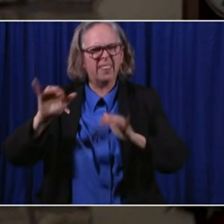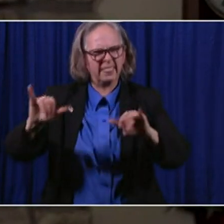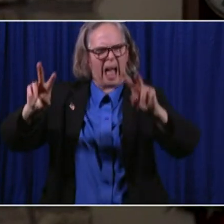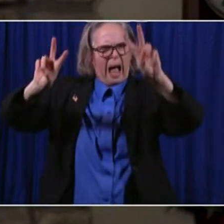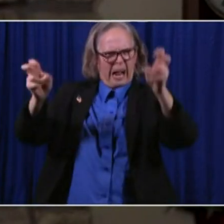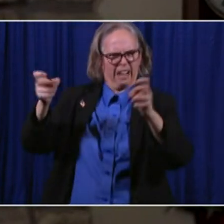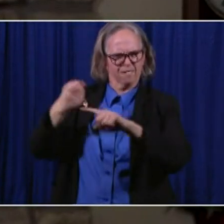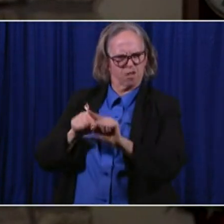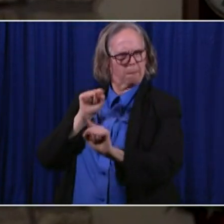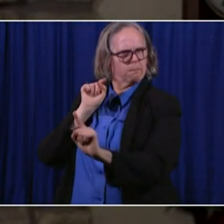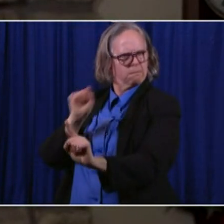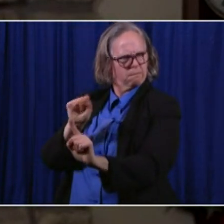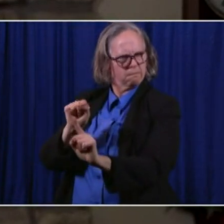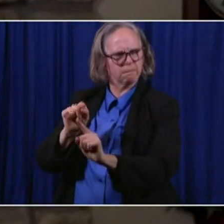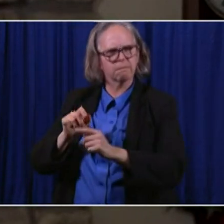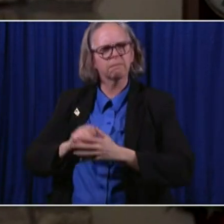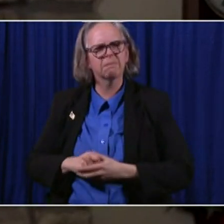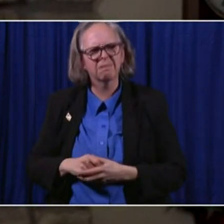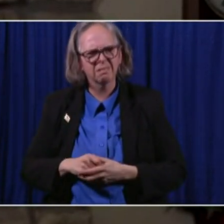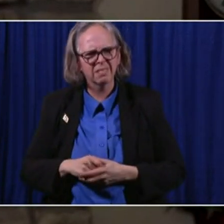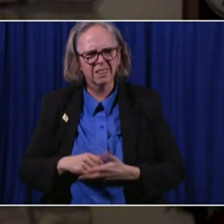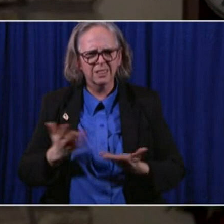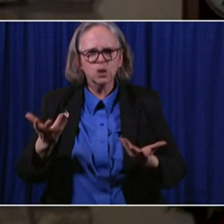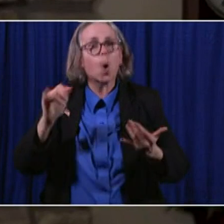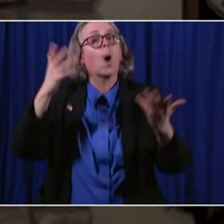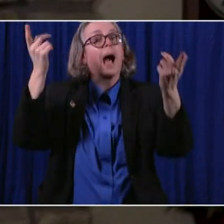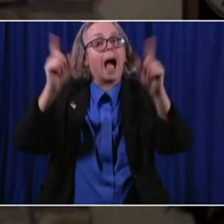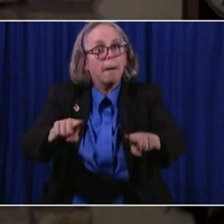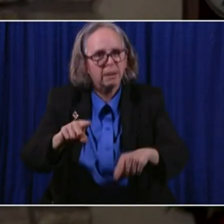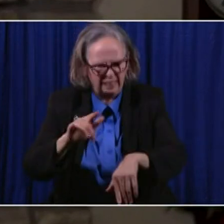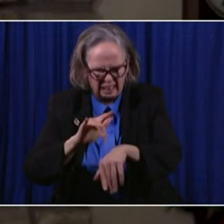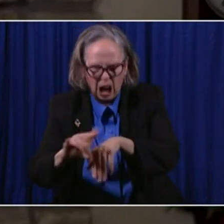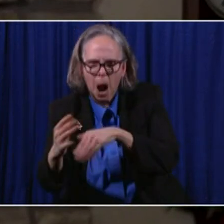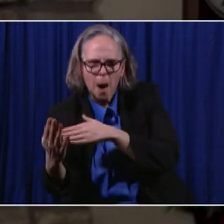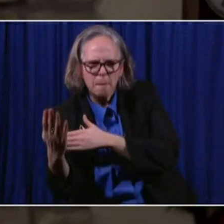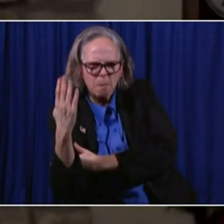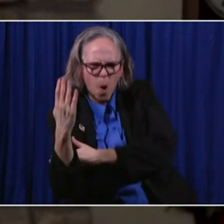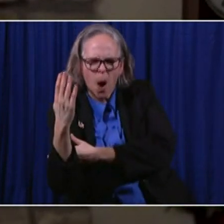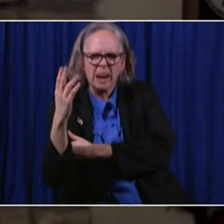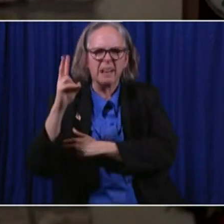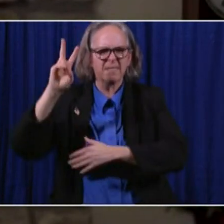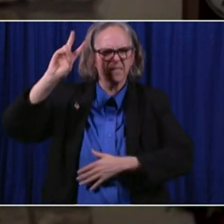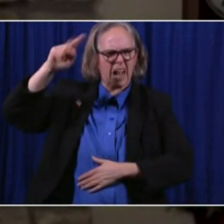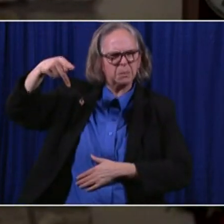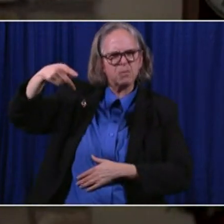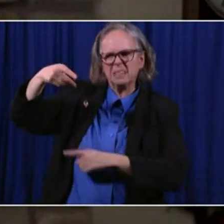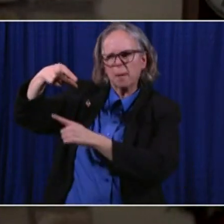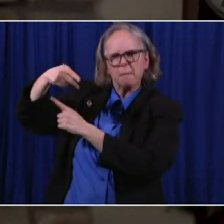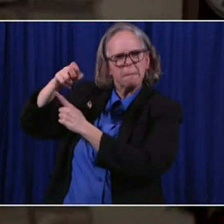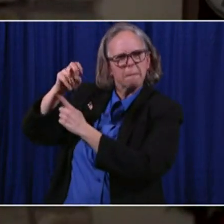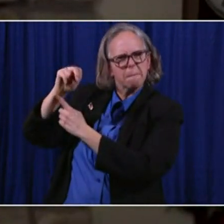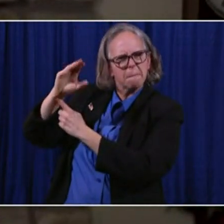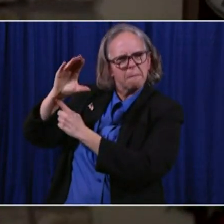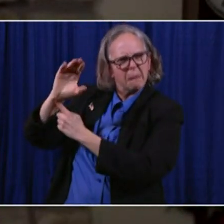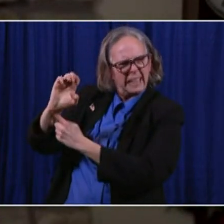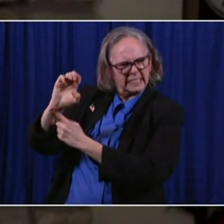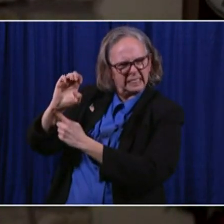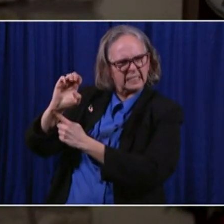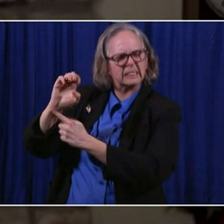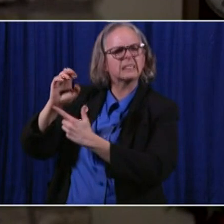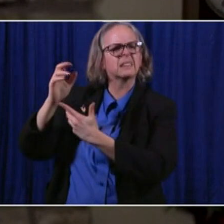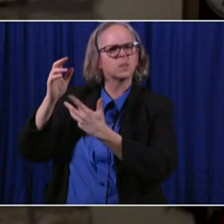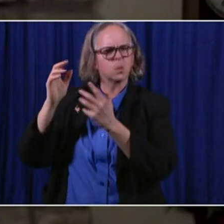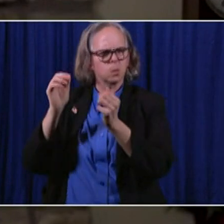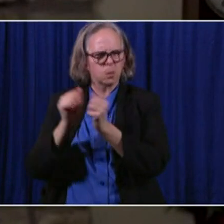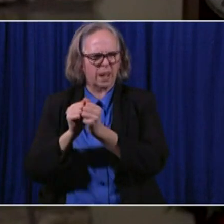Early this morning, Vice President Pence, Senators, House members once